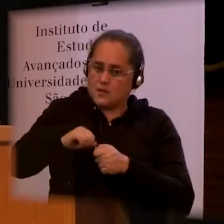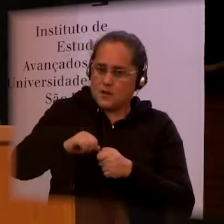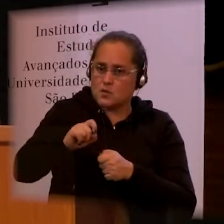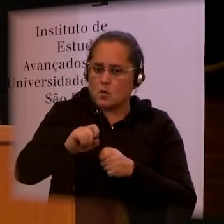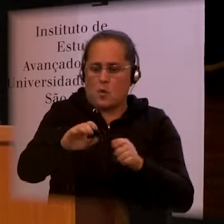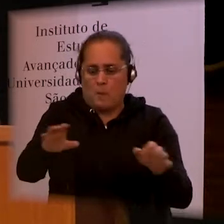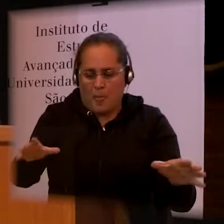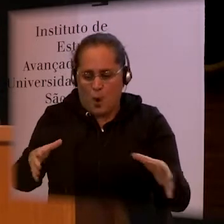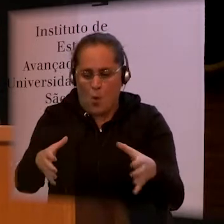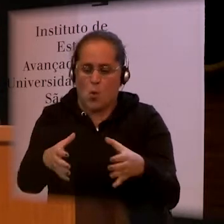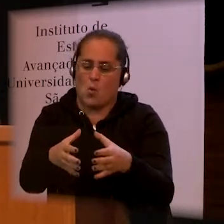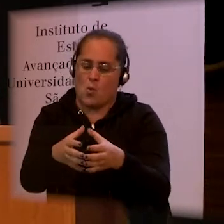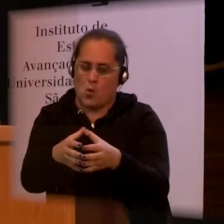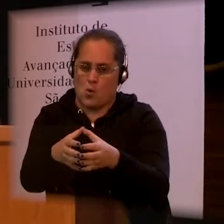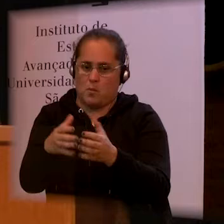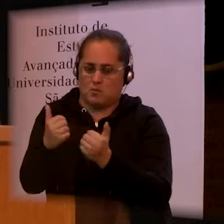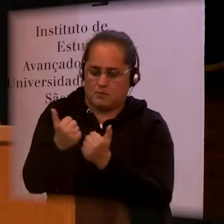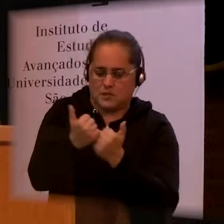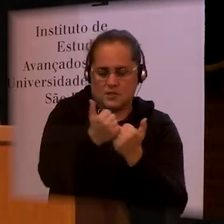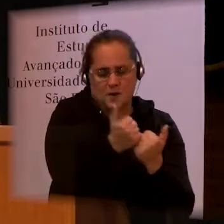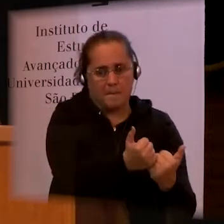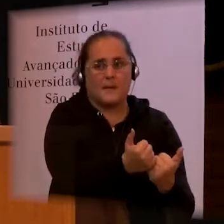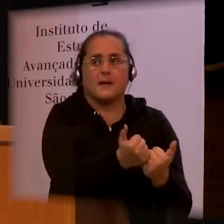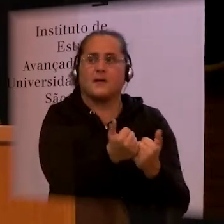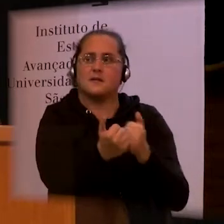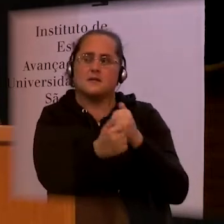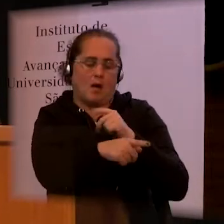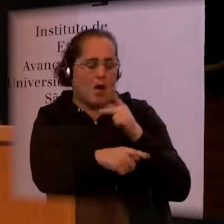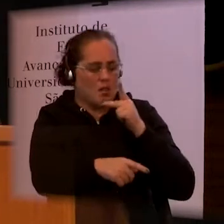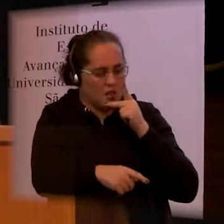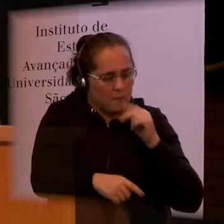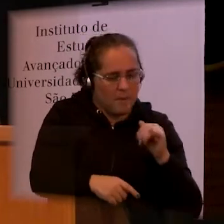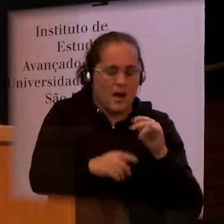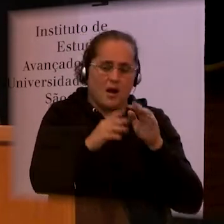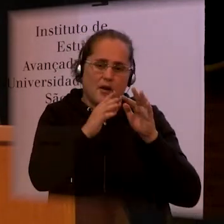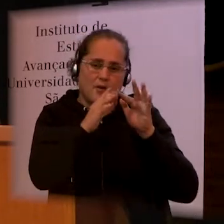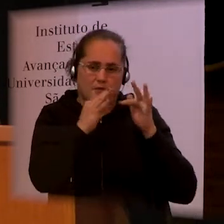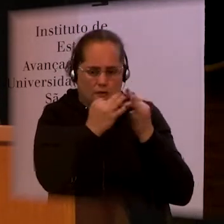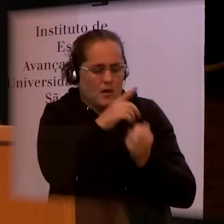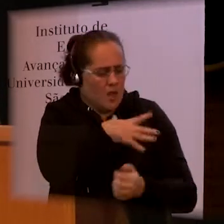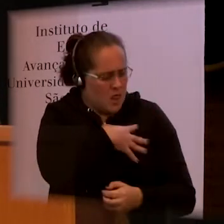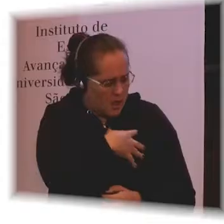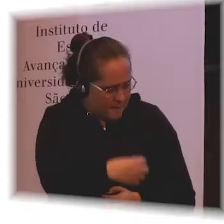Zika syndrome. And that's what we're working on in Rio and in Salvador.